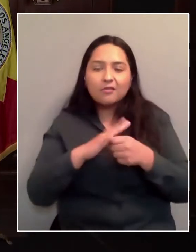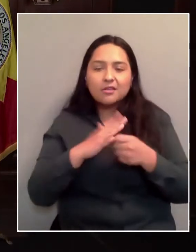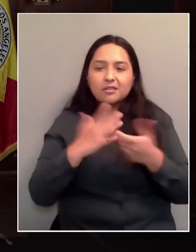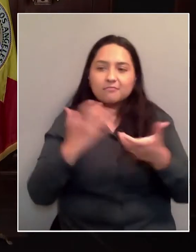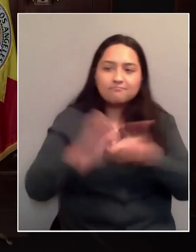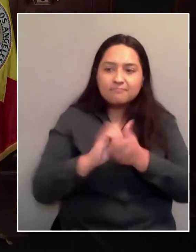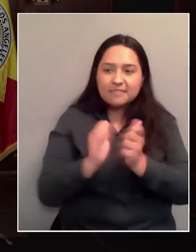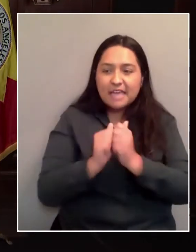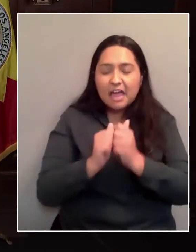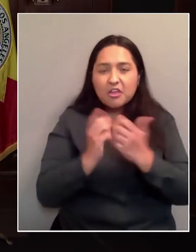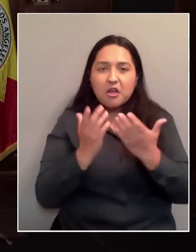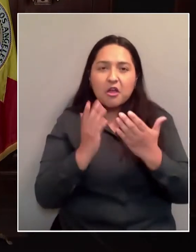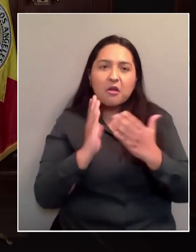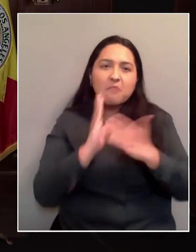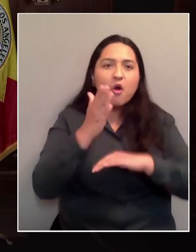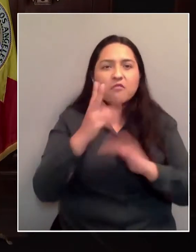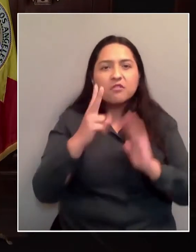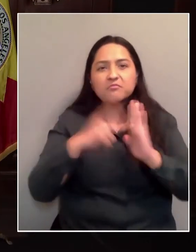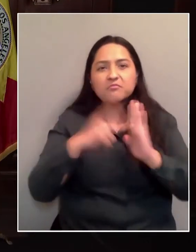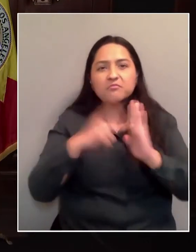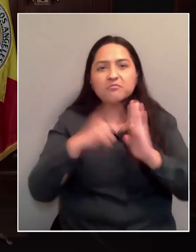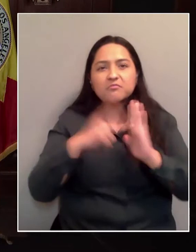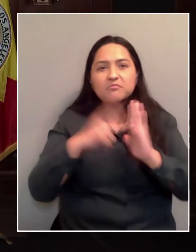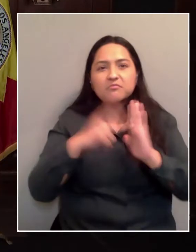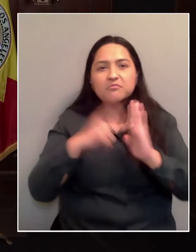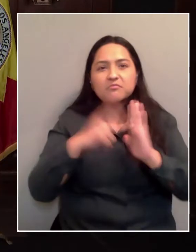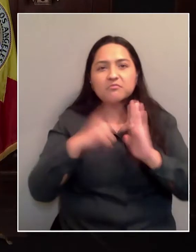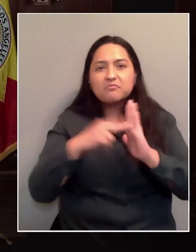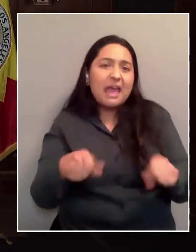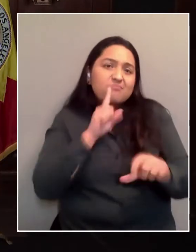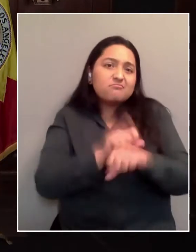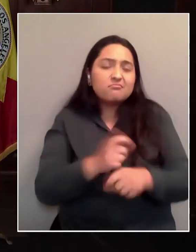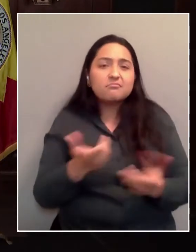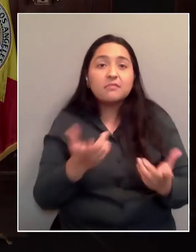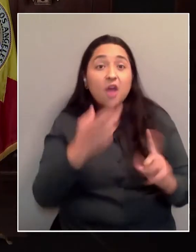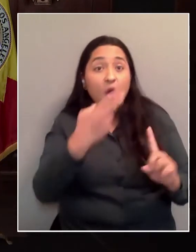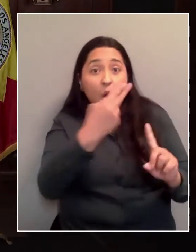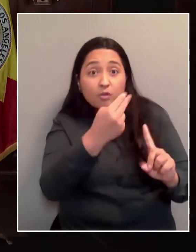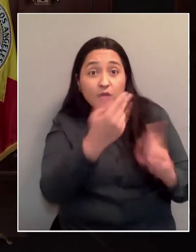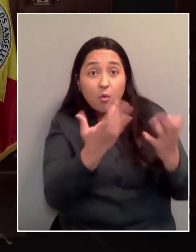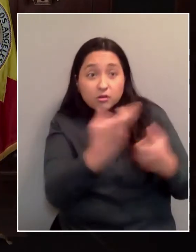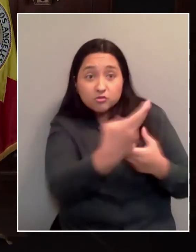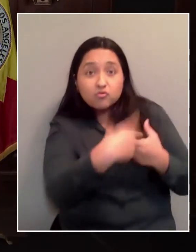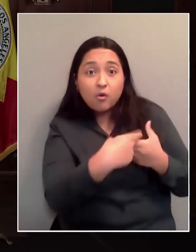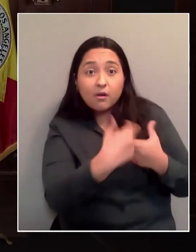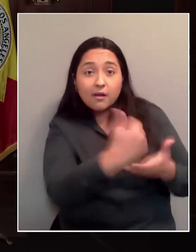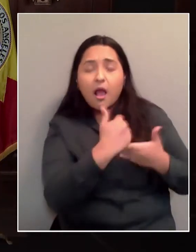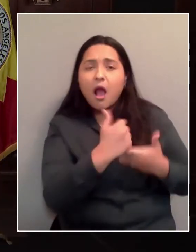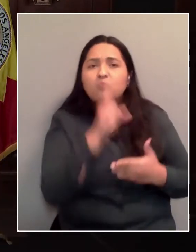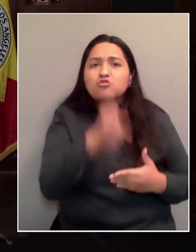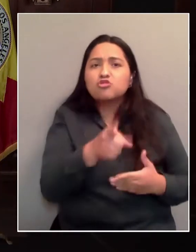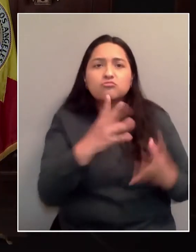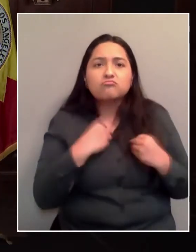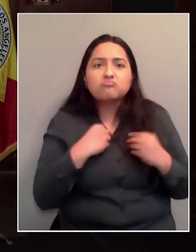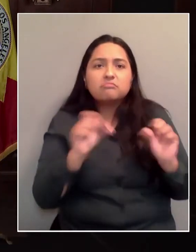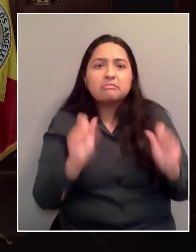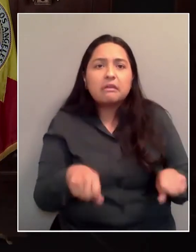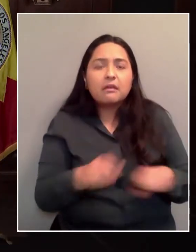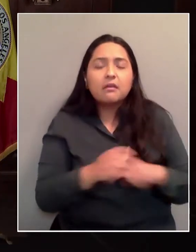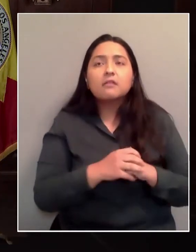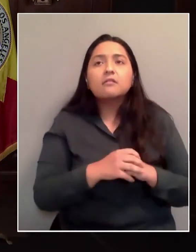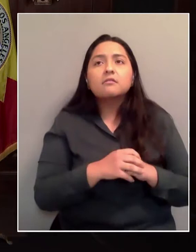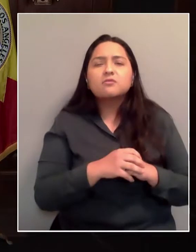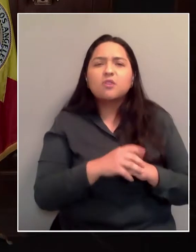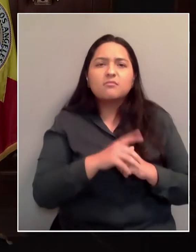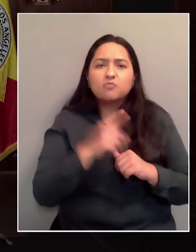That is realistic. And I won't turn down a single hotel that wants to do this. So we believe we can find the reimbursable